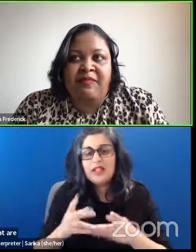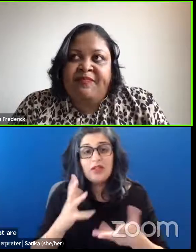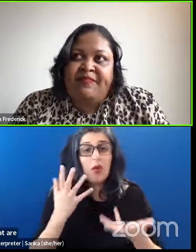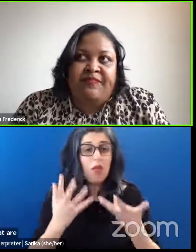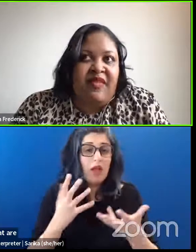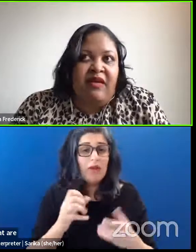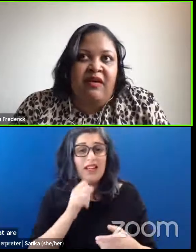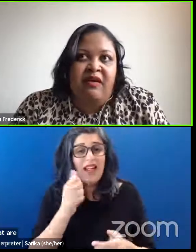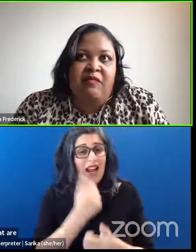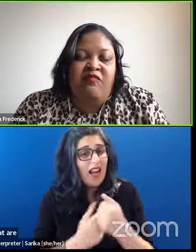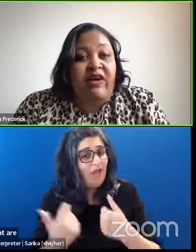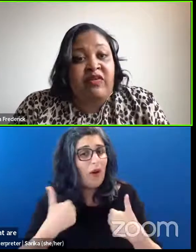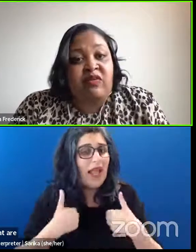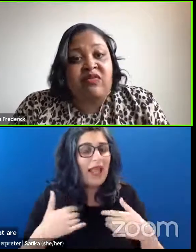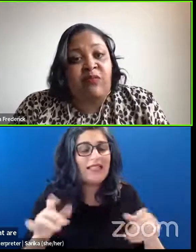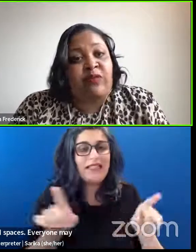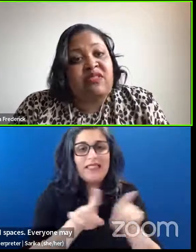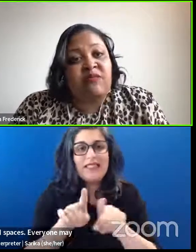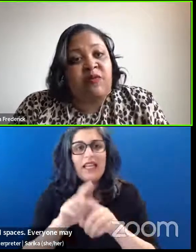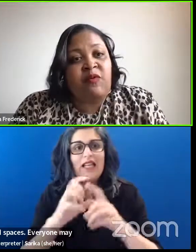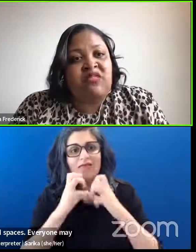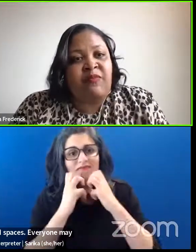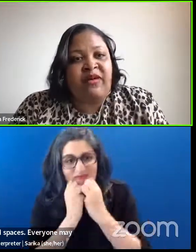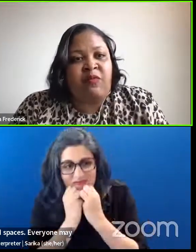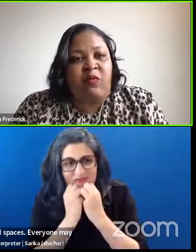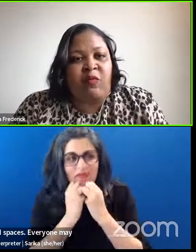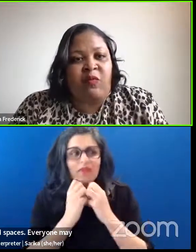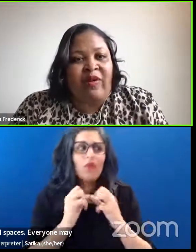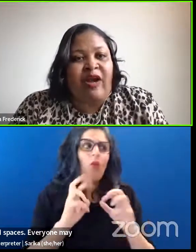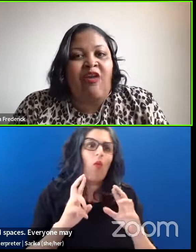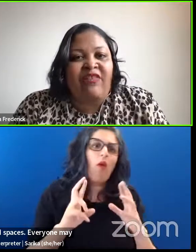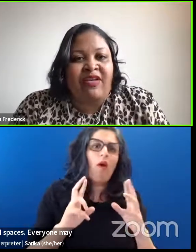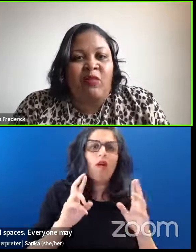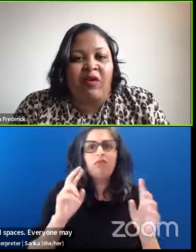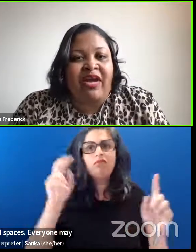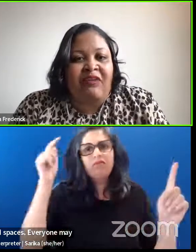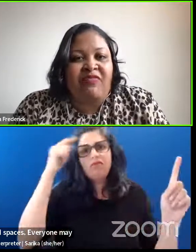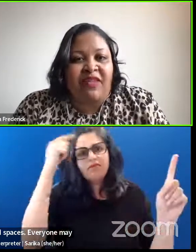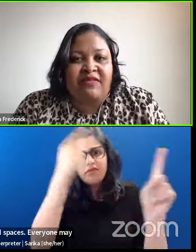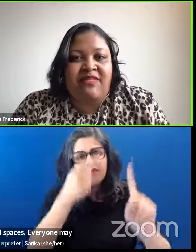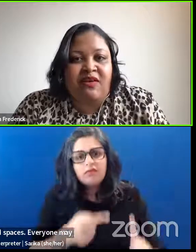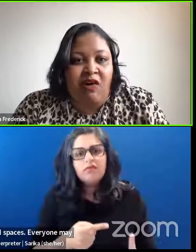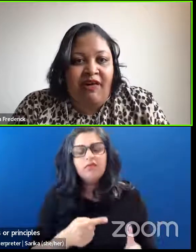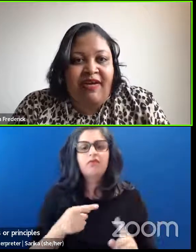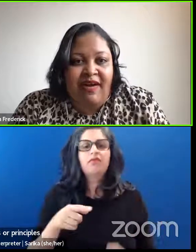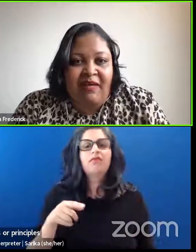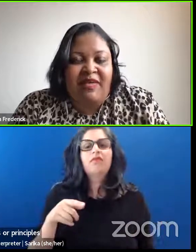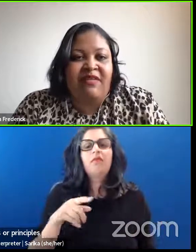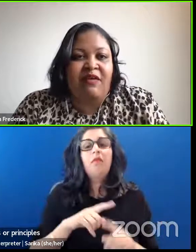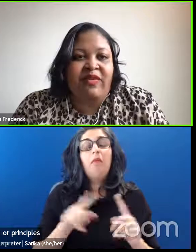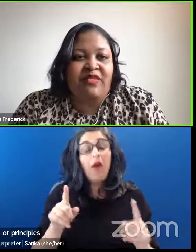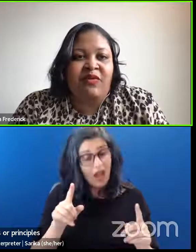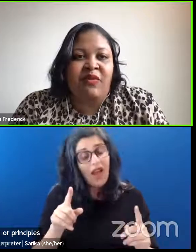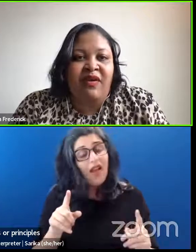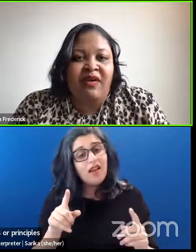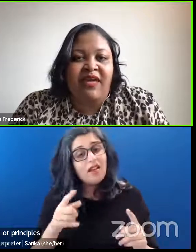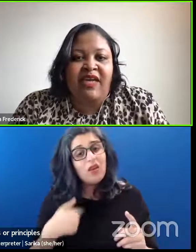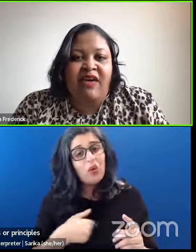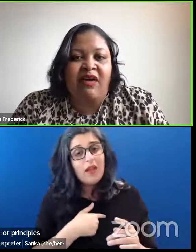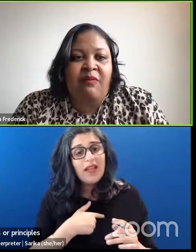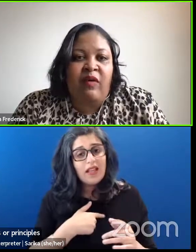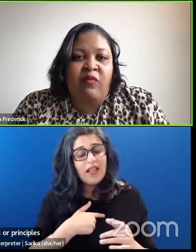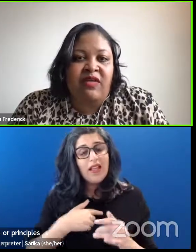same values or principles, but we often will have things that are in common, that we do